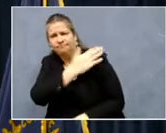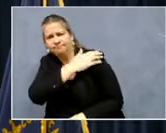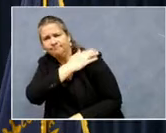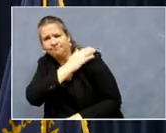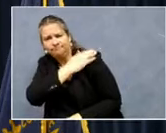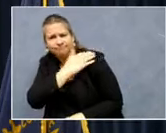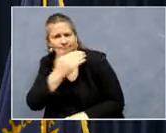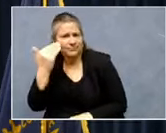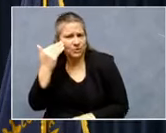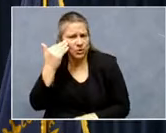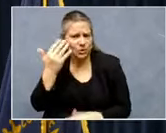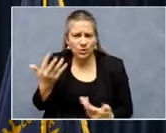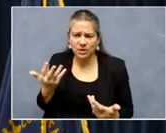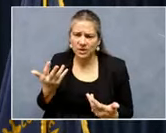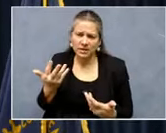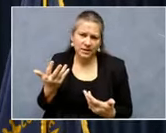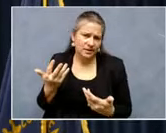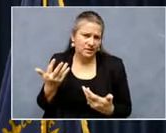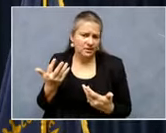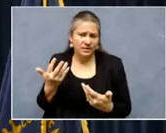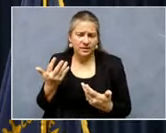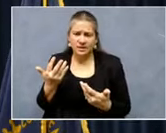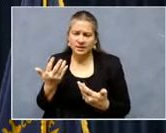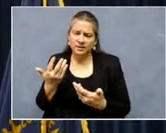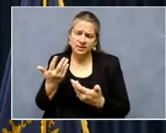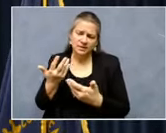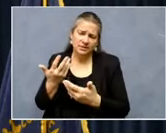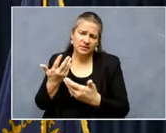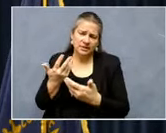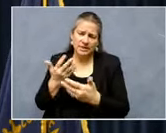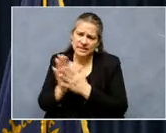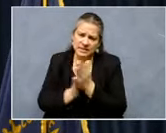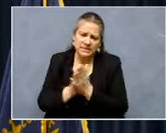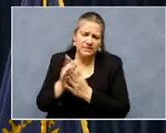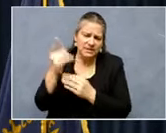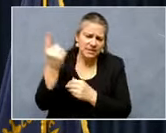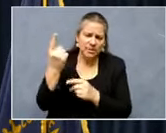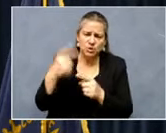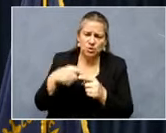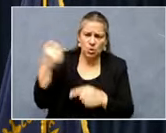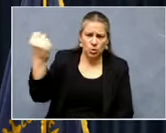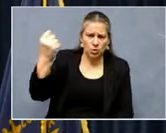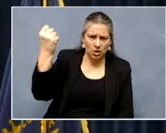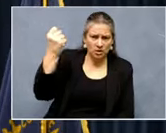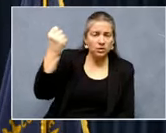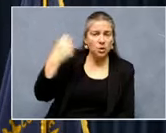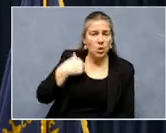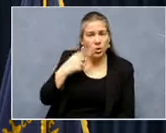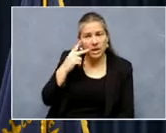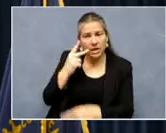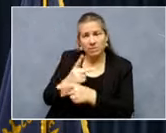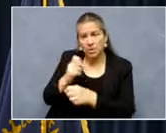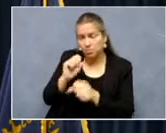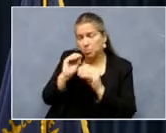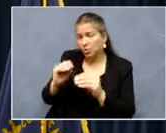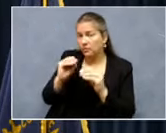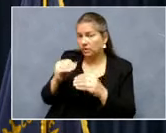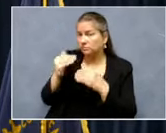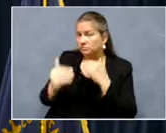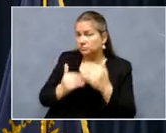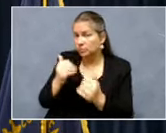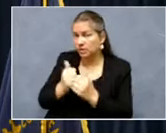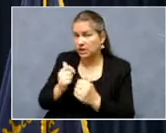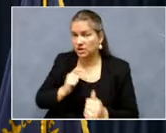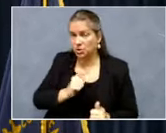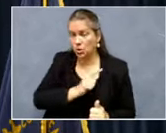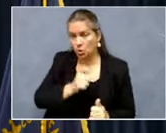for people to, uh, hold on. So we're going to move forward and working with, um, the parts of the legislature that are willing